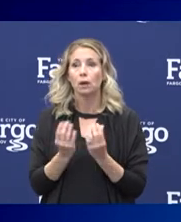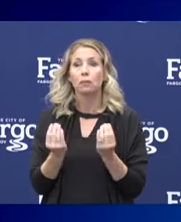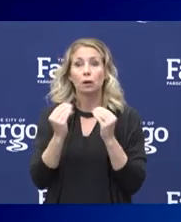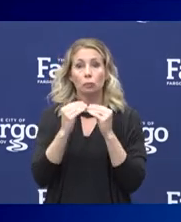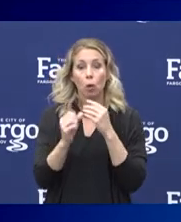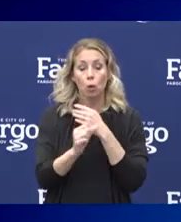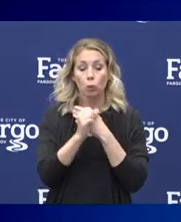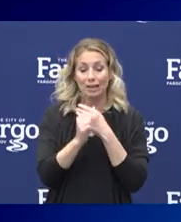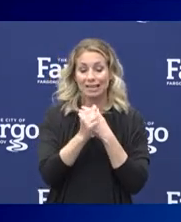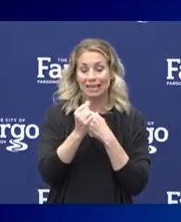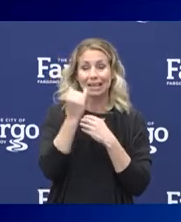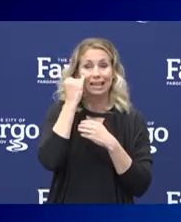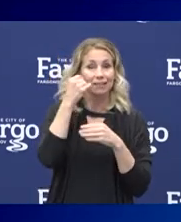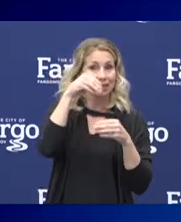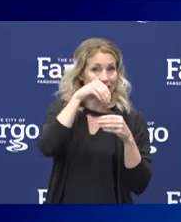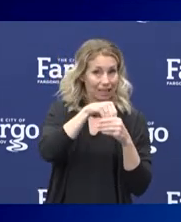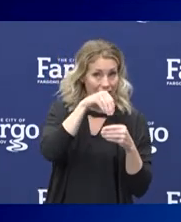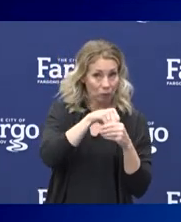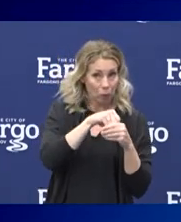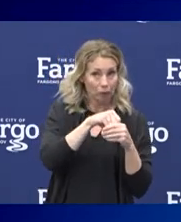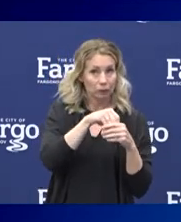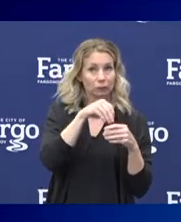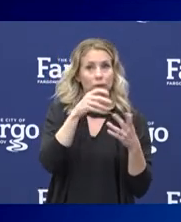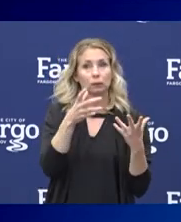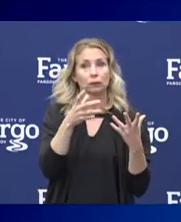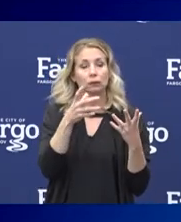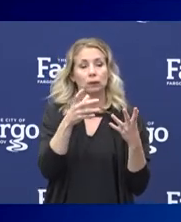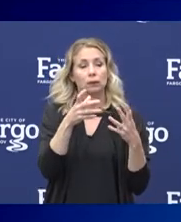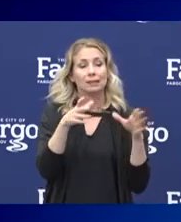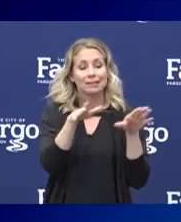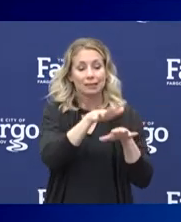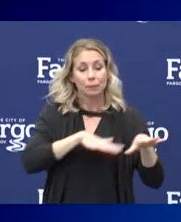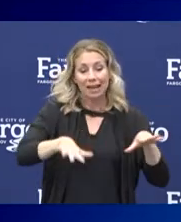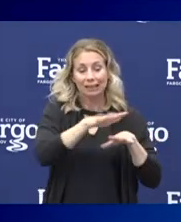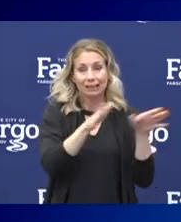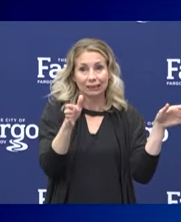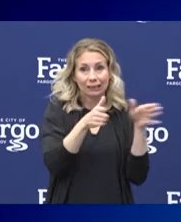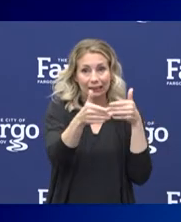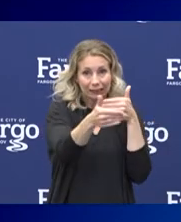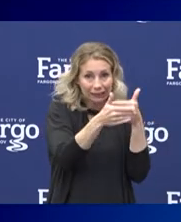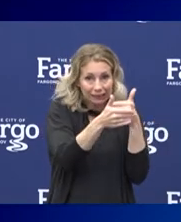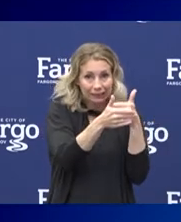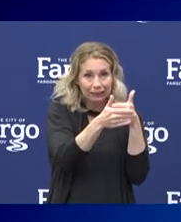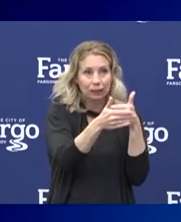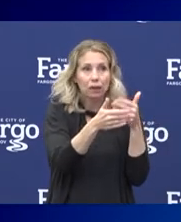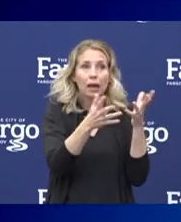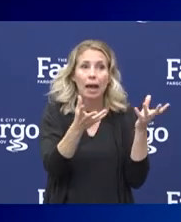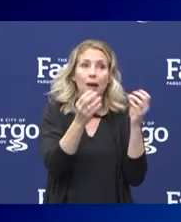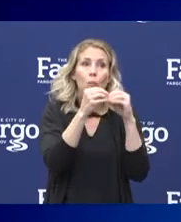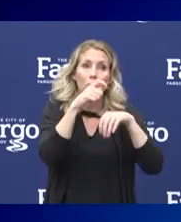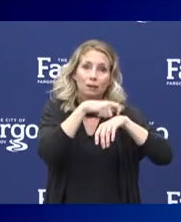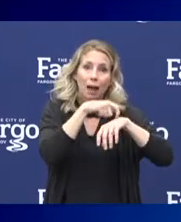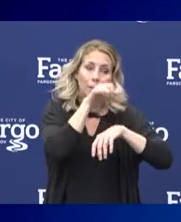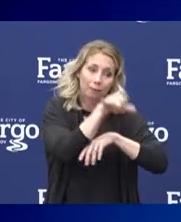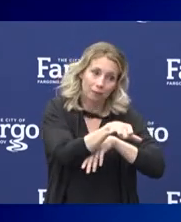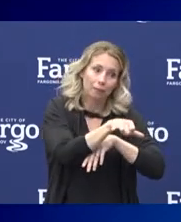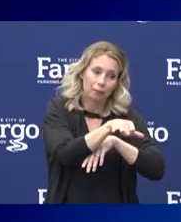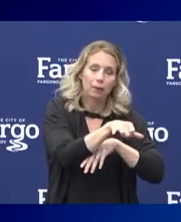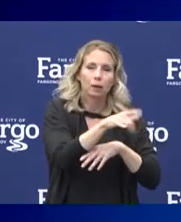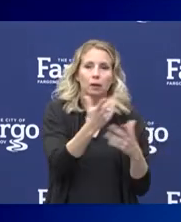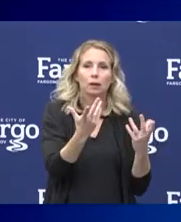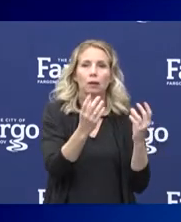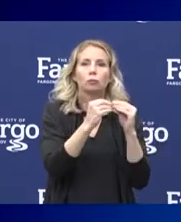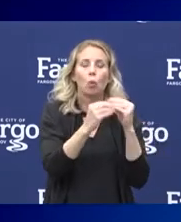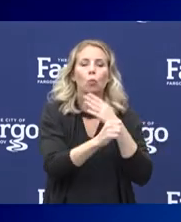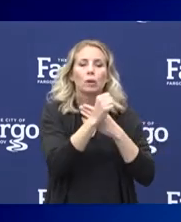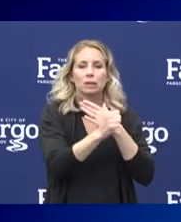activities that are indoors with confined spaces over time. So that's why you'll see that our Red River Valley Task Force